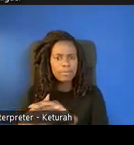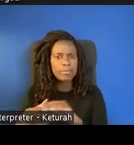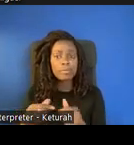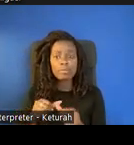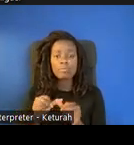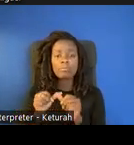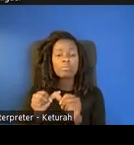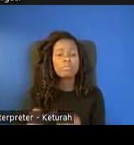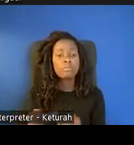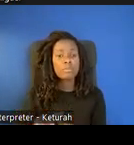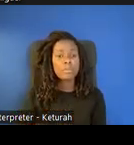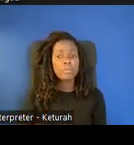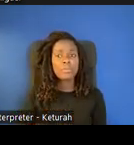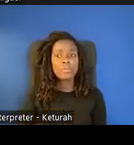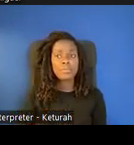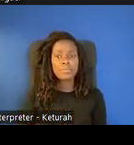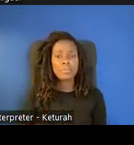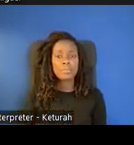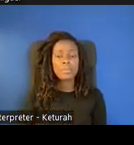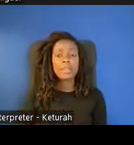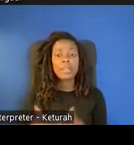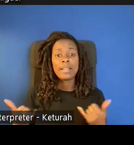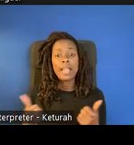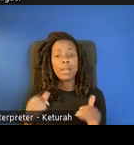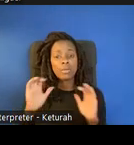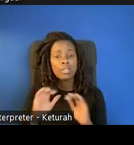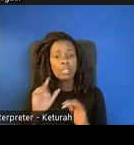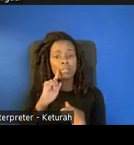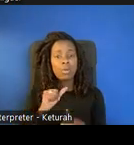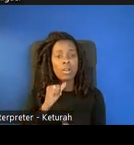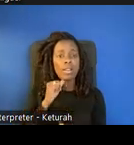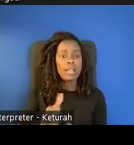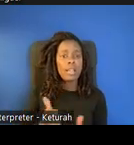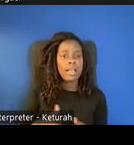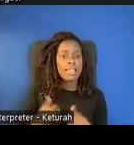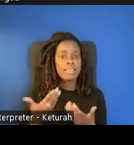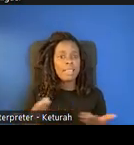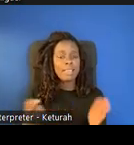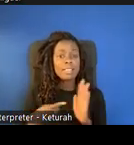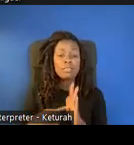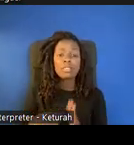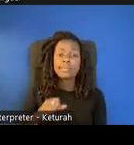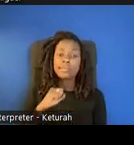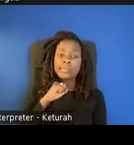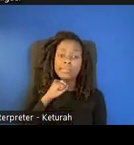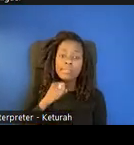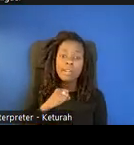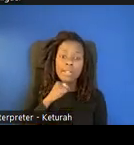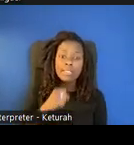going through this. And they look for non-living things. And we keep going. They found rocks. And they found